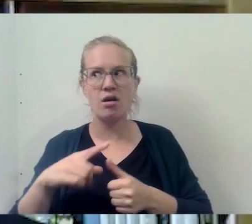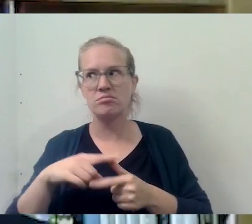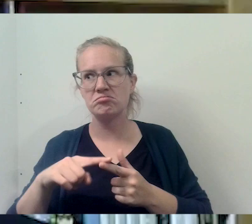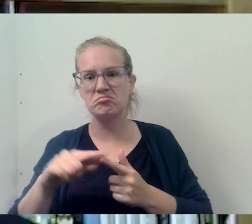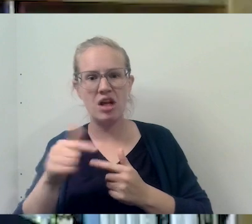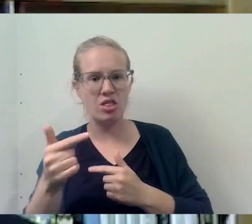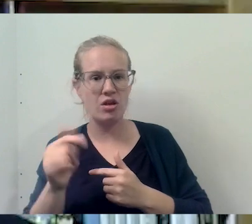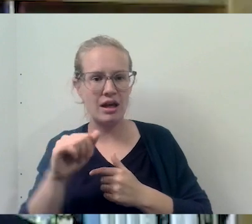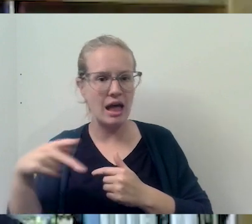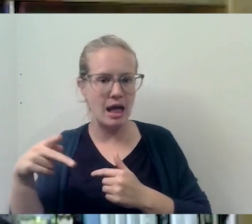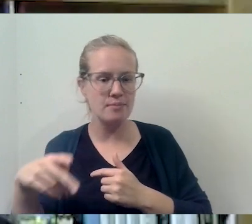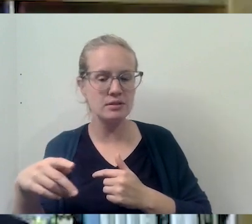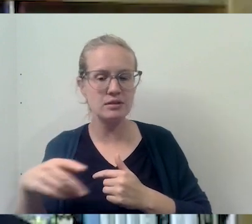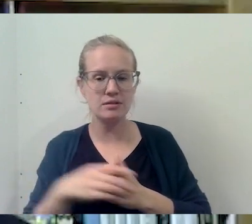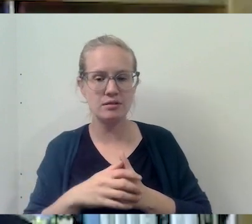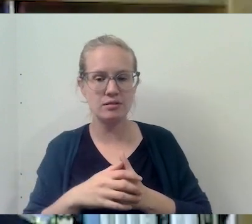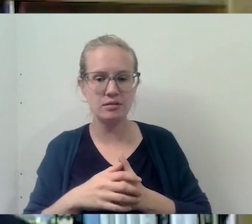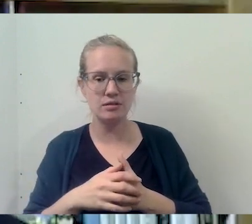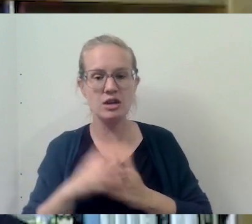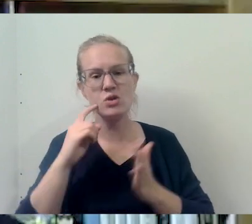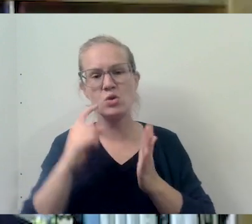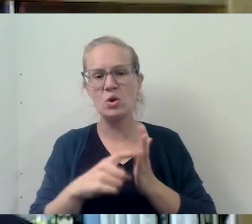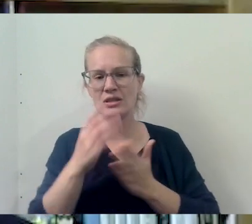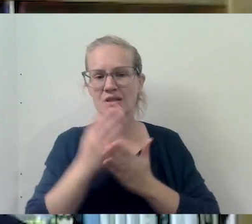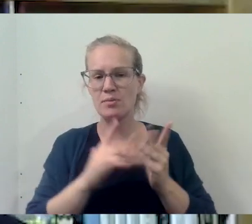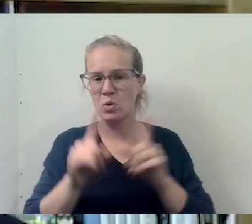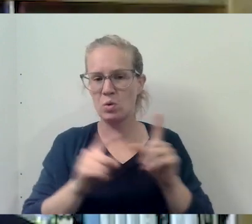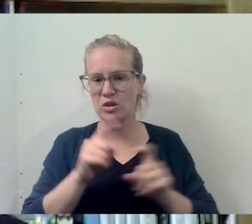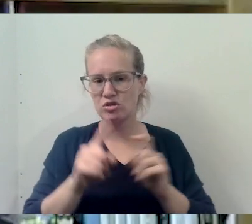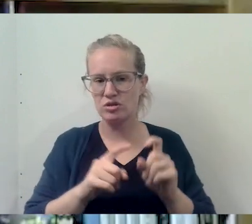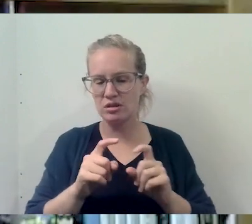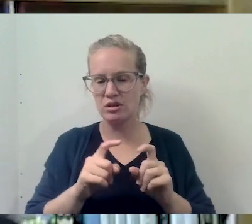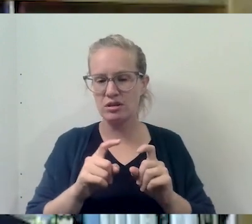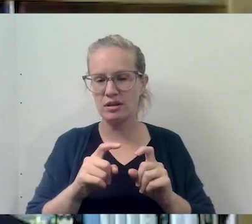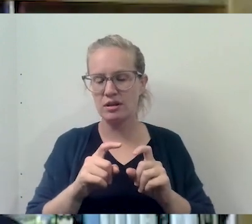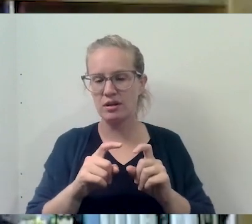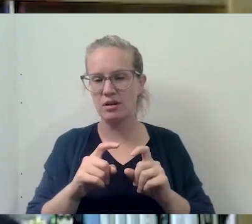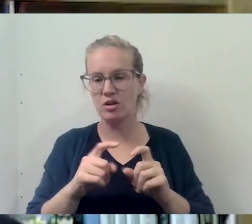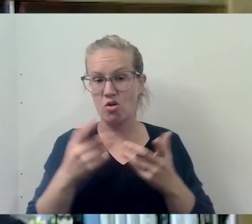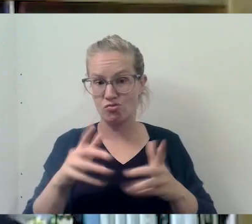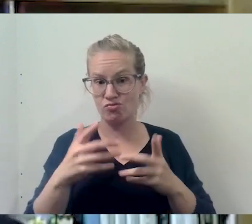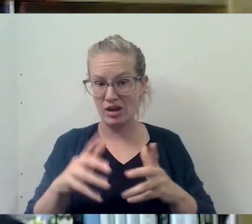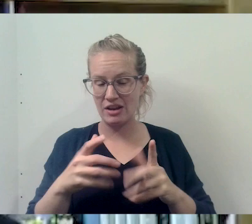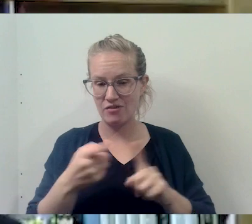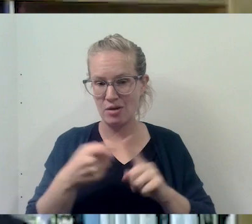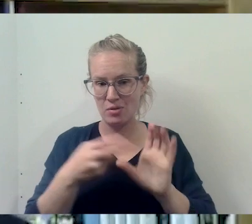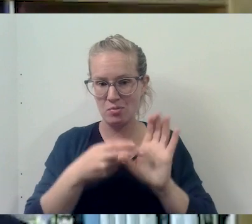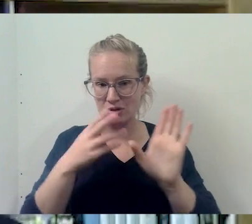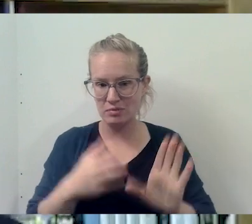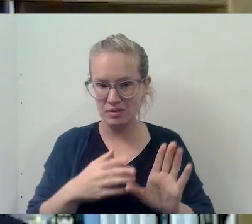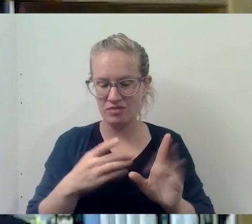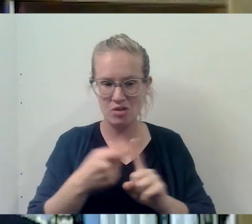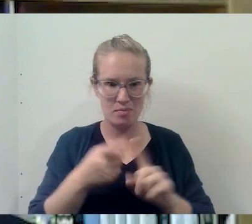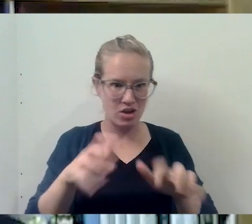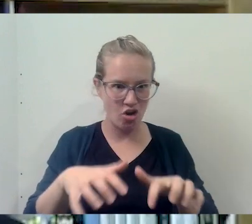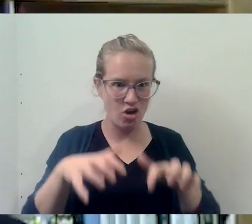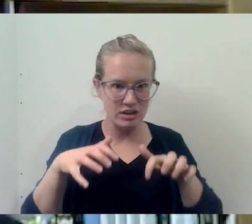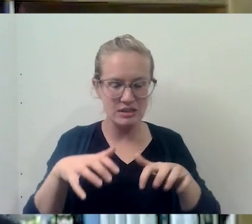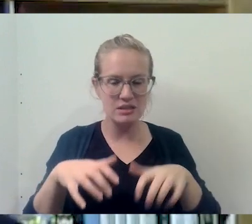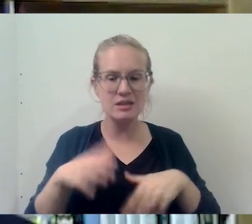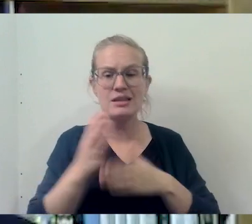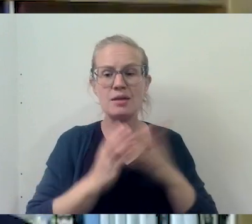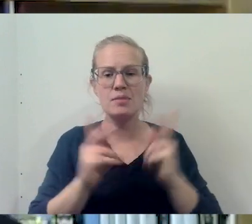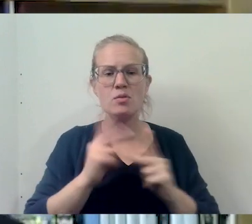uh, for those, I noticed in some of the questions, uh, uh, already by the participant, uh, by the audience, uh,